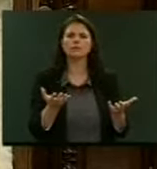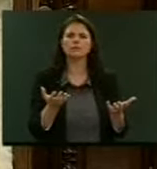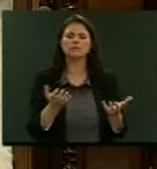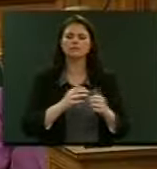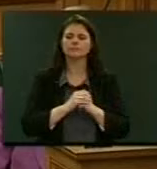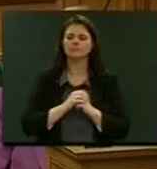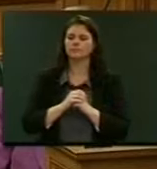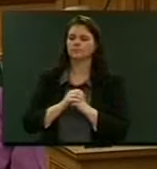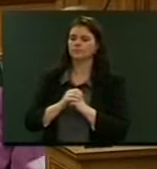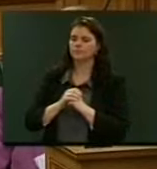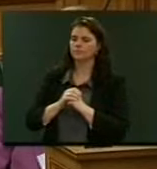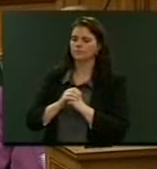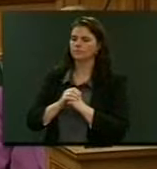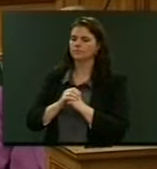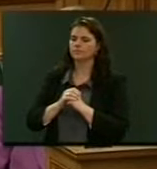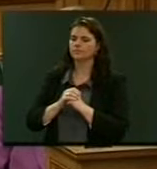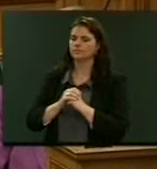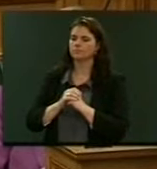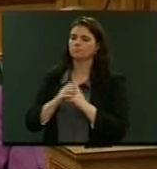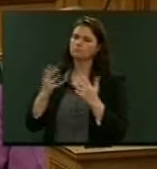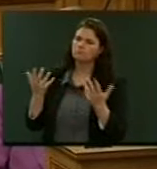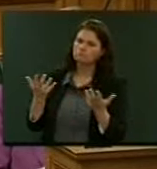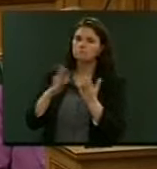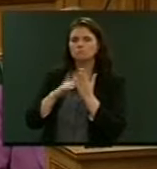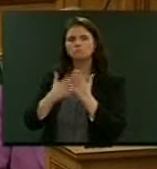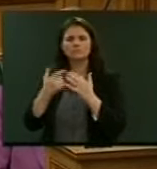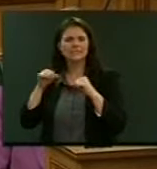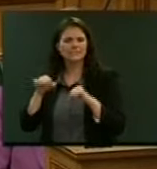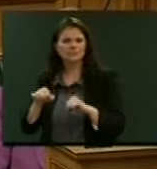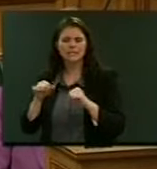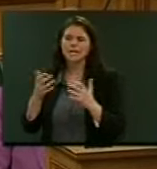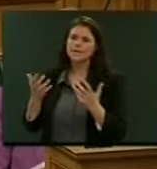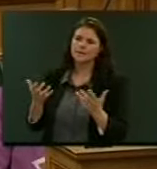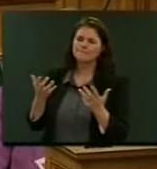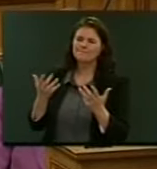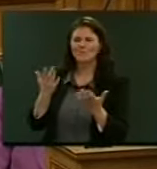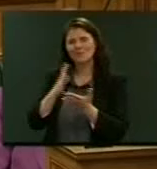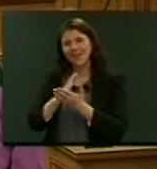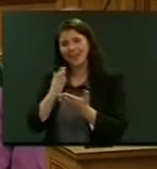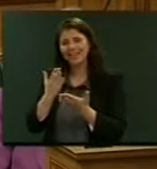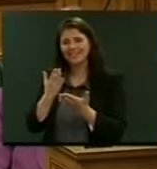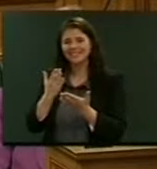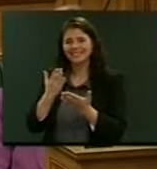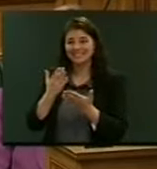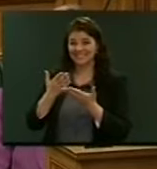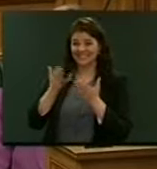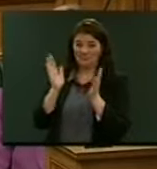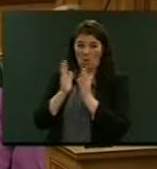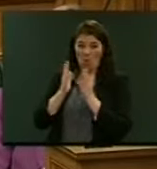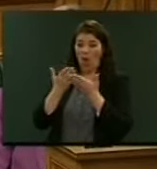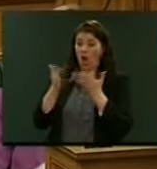Honourable Bill English. Well, Mr Speaker, the thing is, with a small open economy,